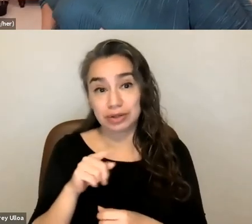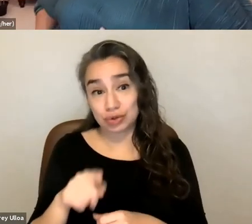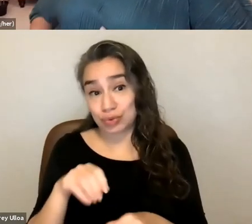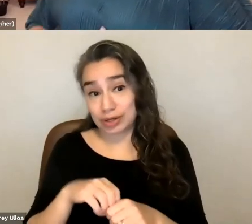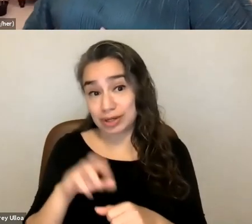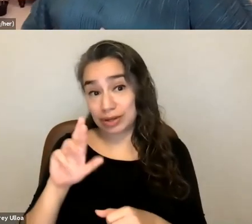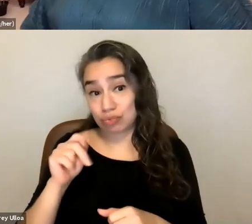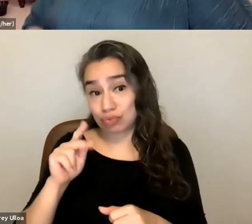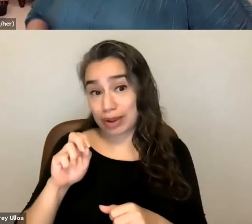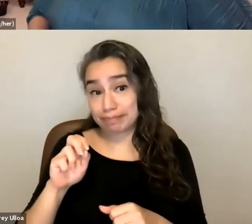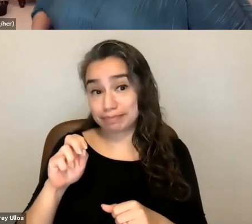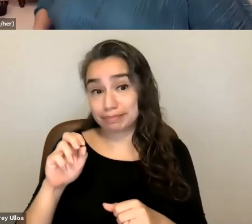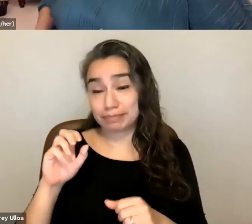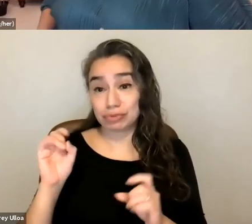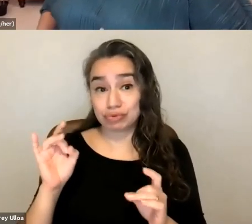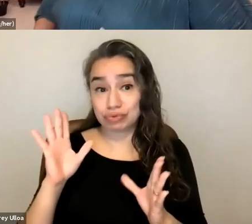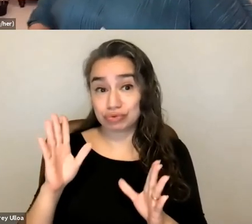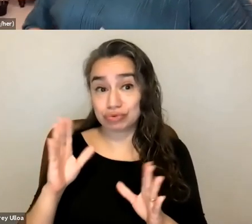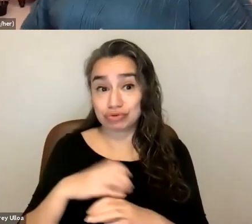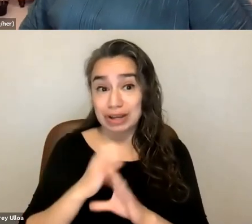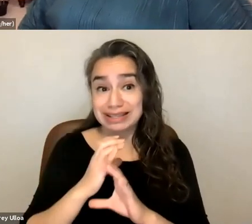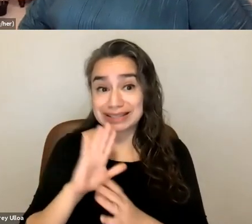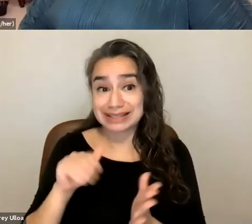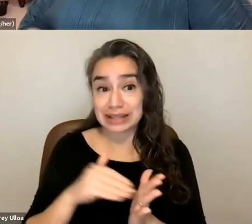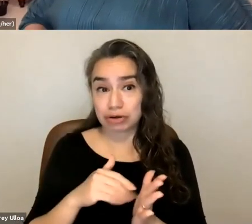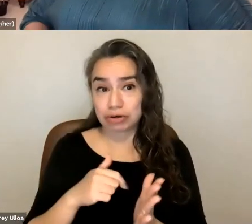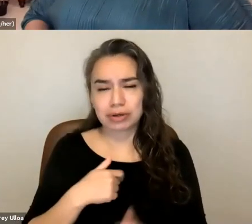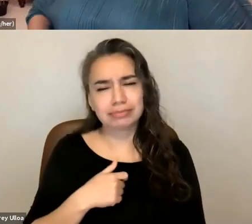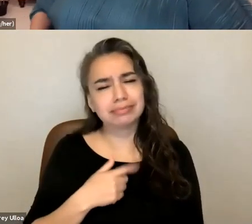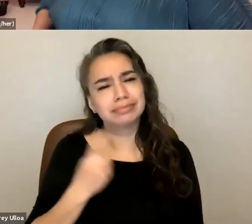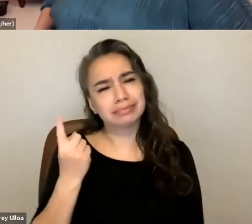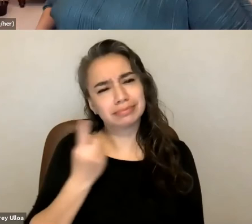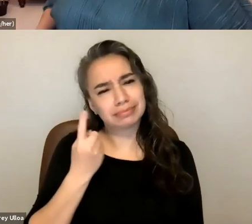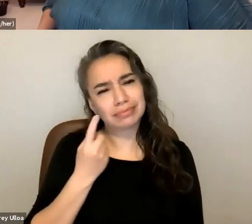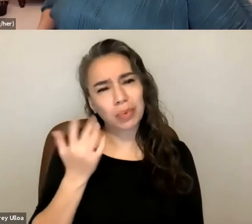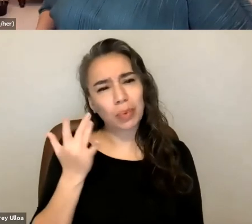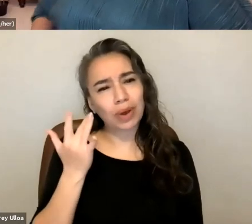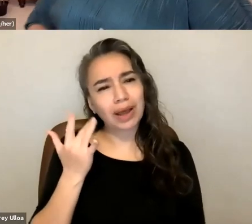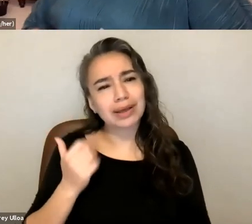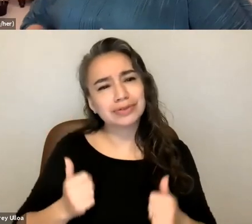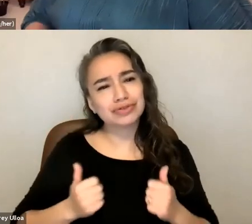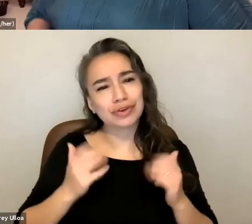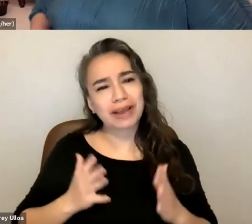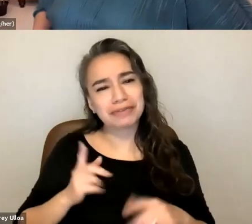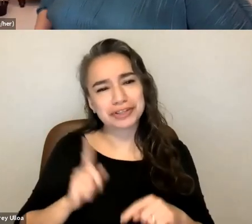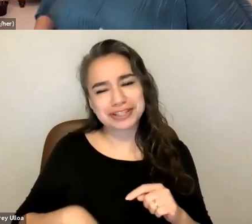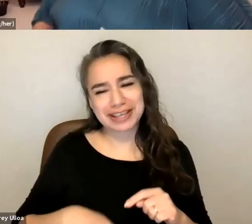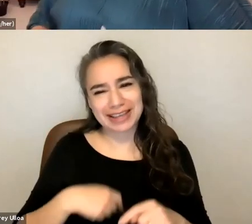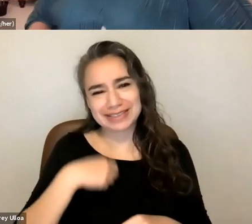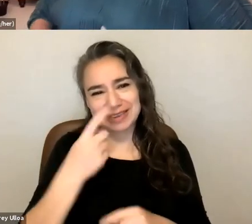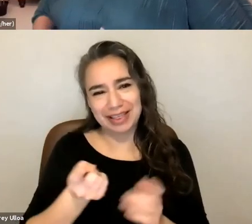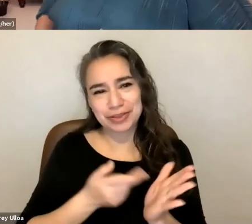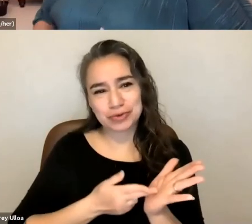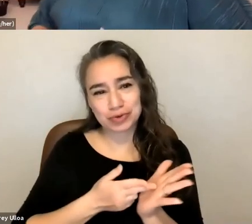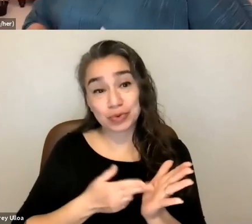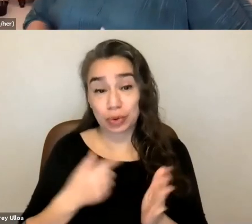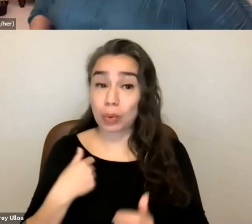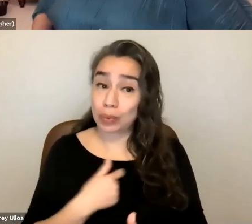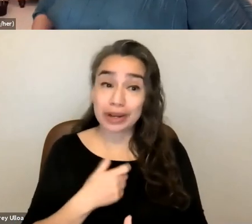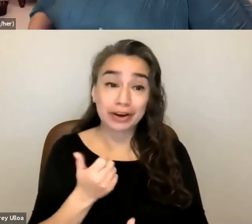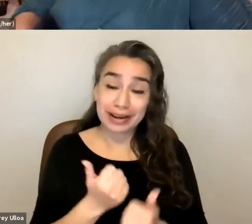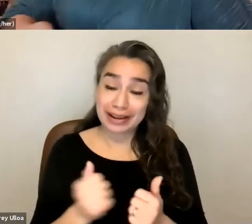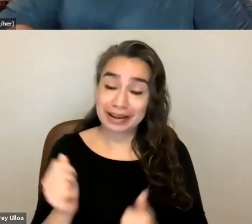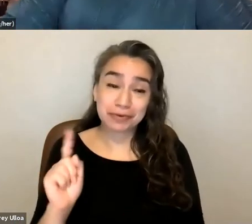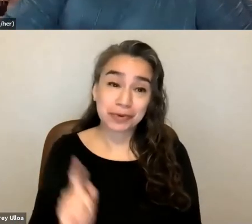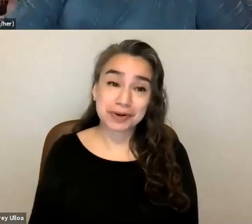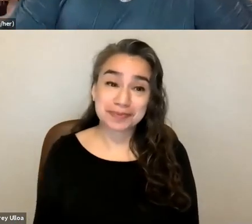center um my question would probably be why why aren't survivors um able to tell the truth because we're everywhere um